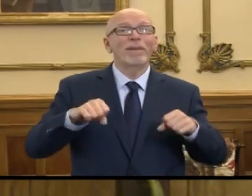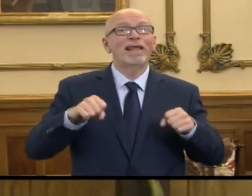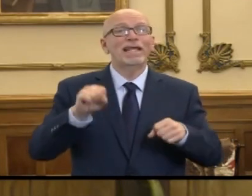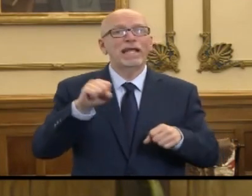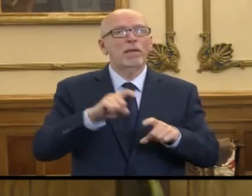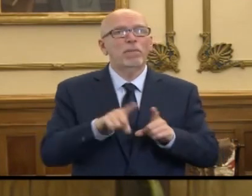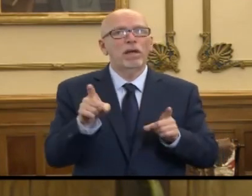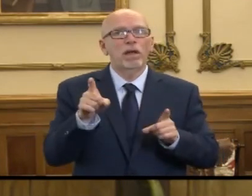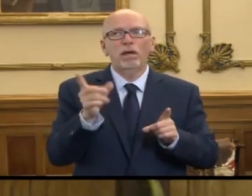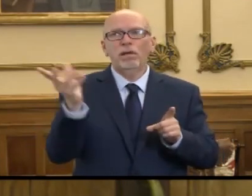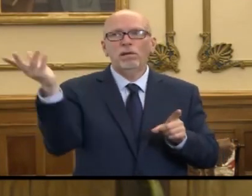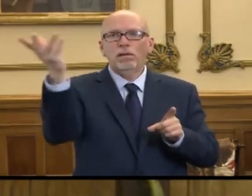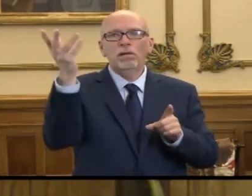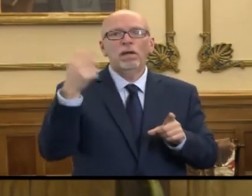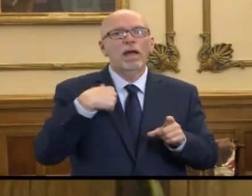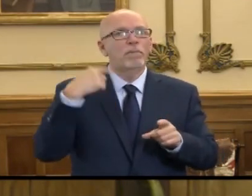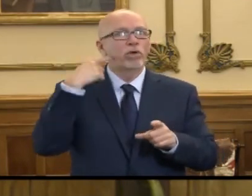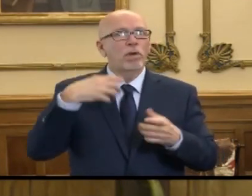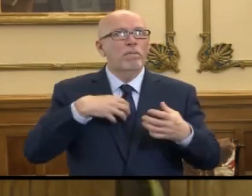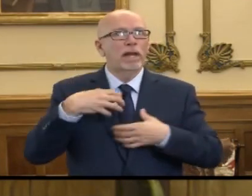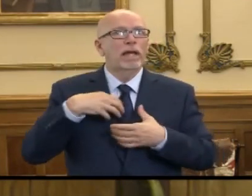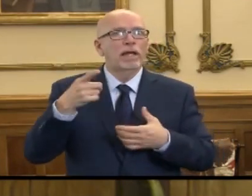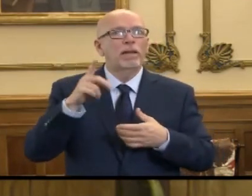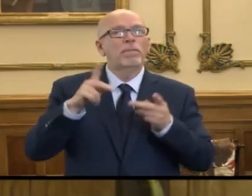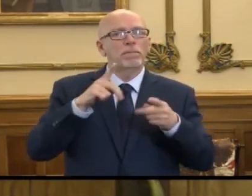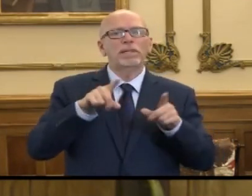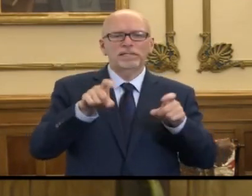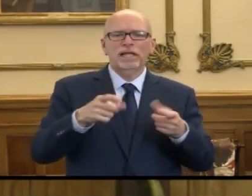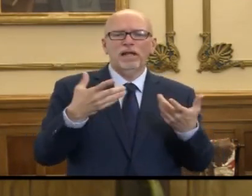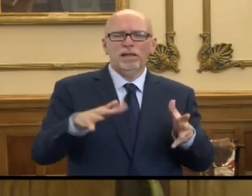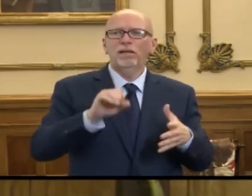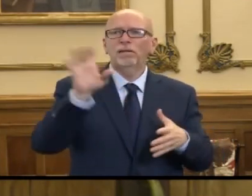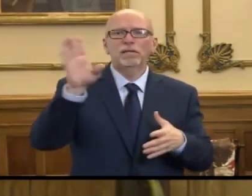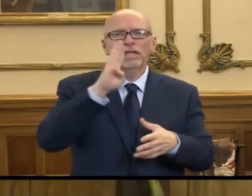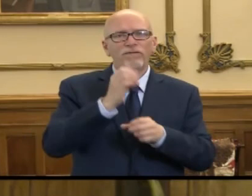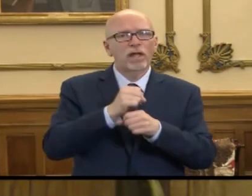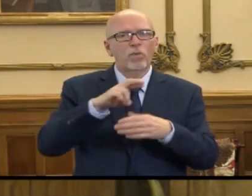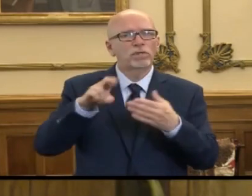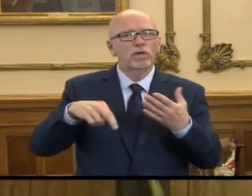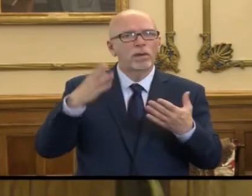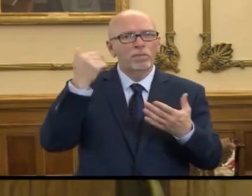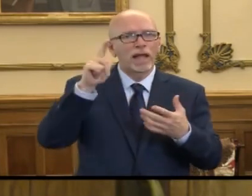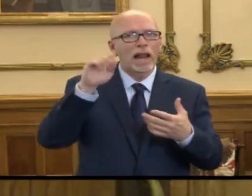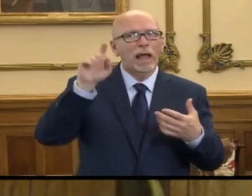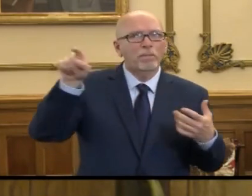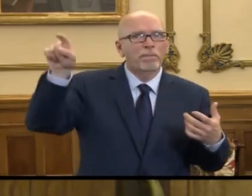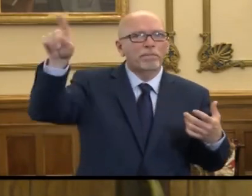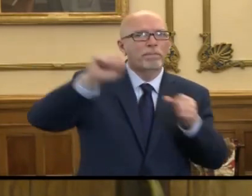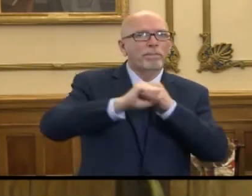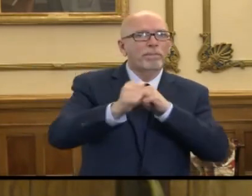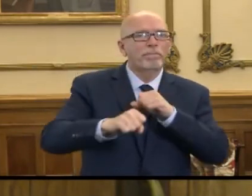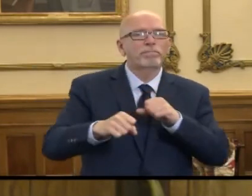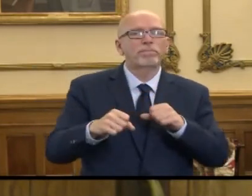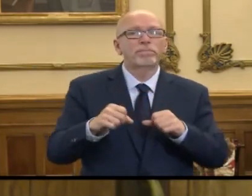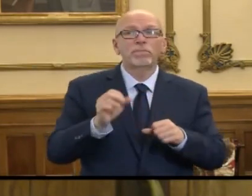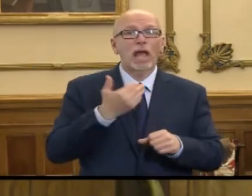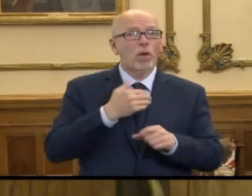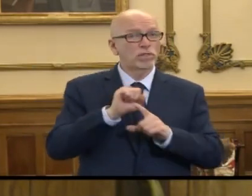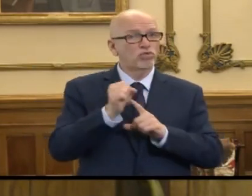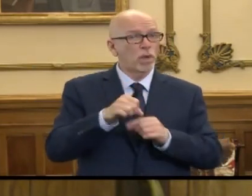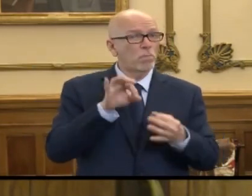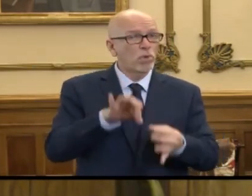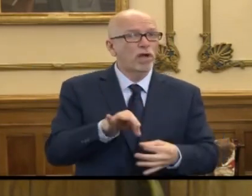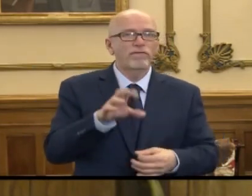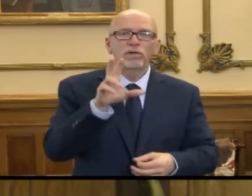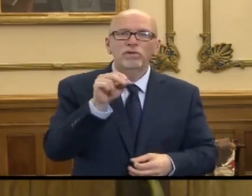it, but what I'm getting complaints of is that people who have been tested never got their results. So I'm not saying that it's a perfect situation